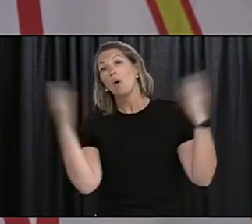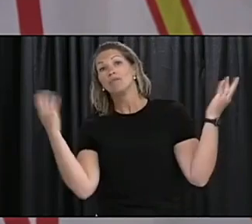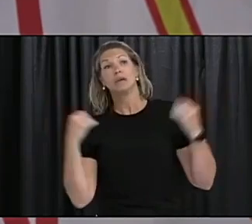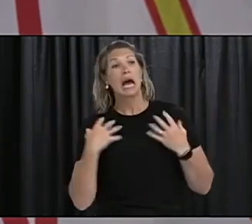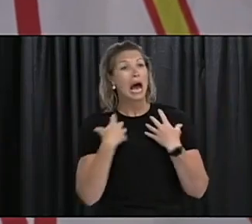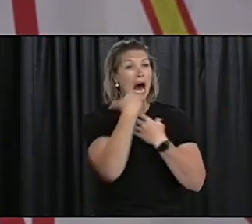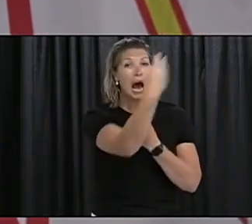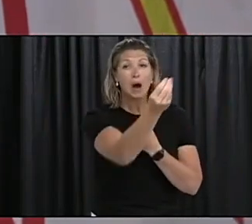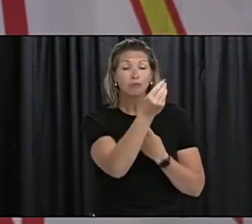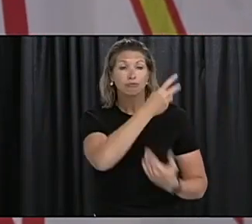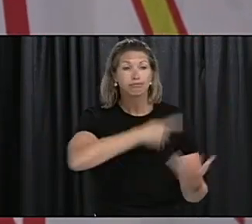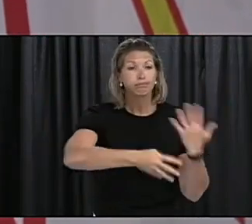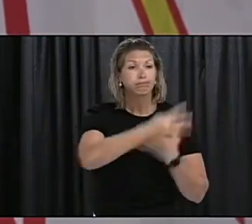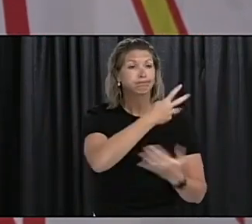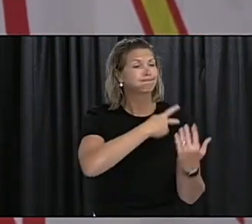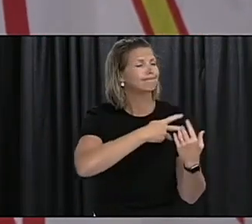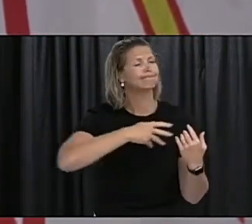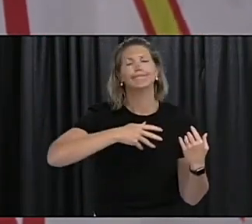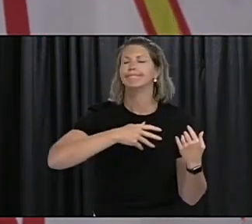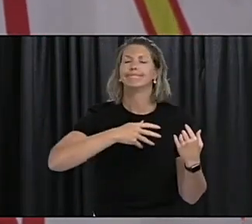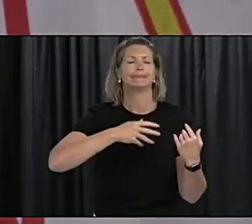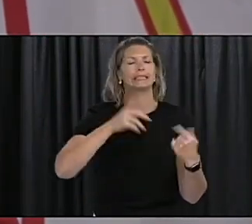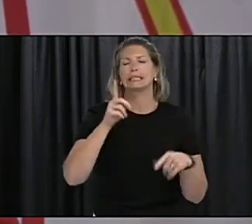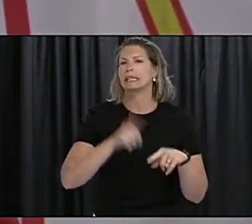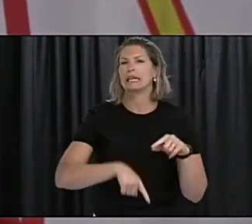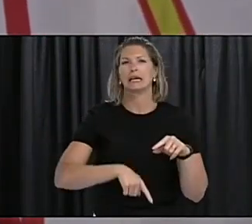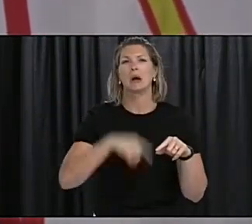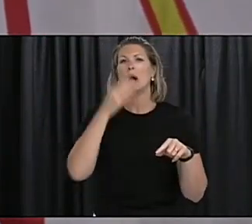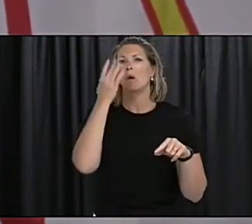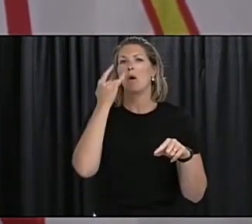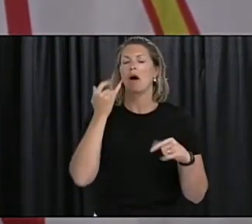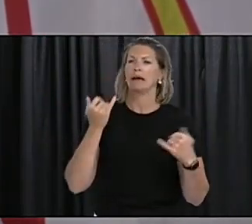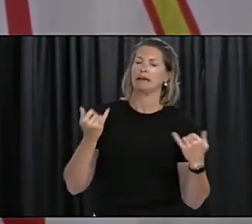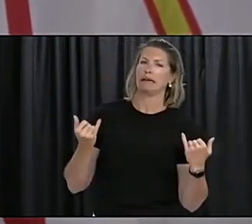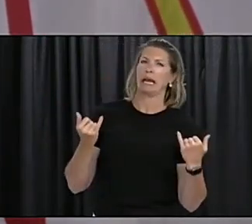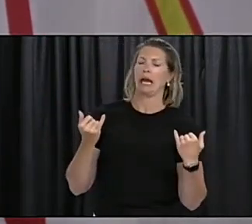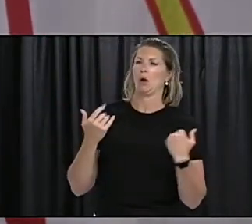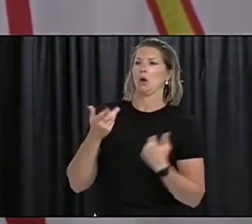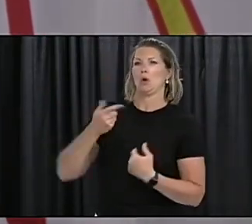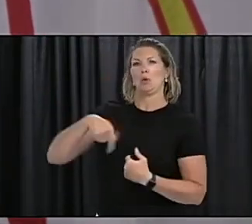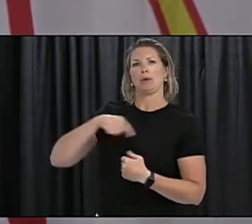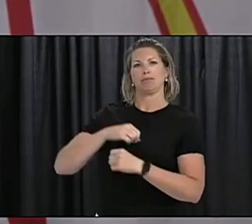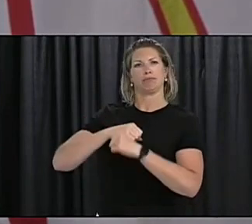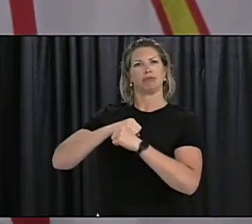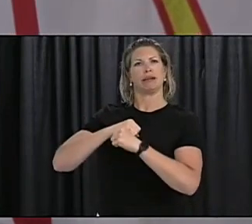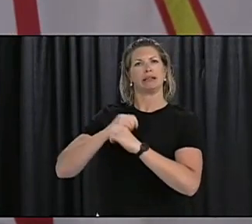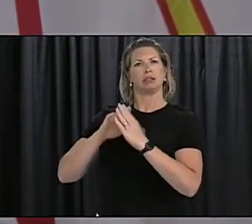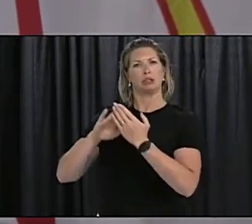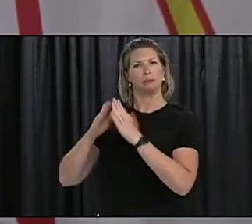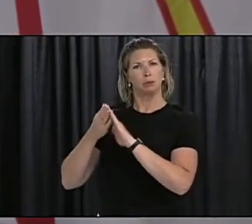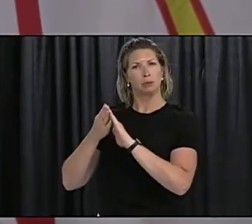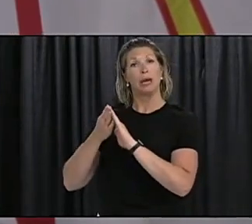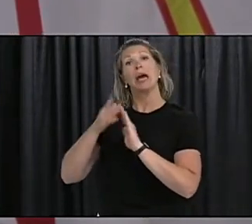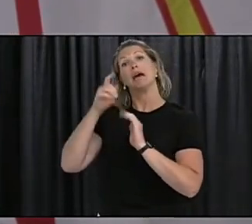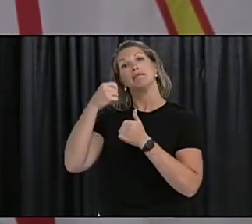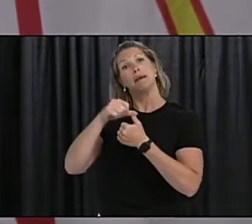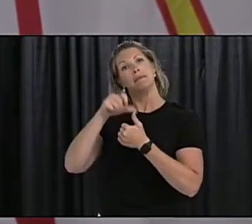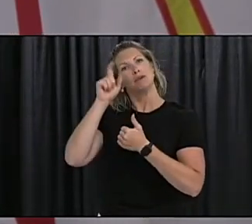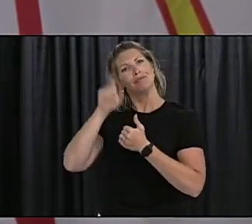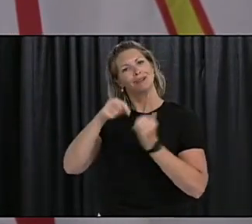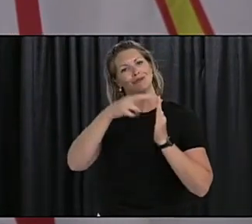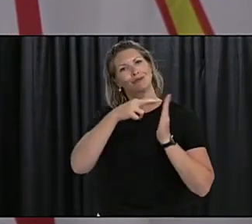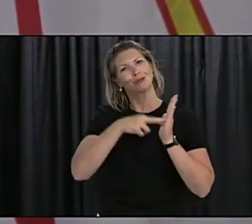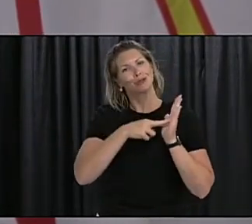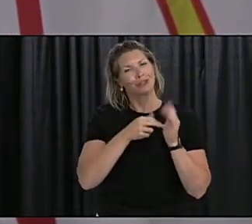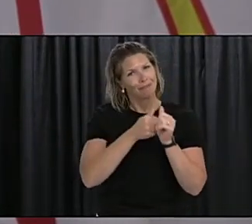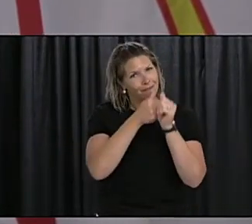measures. We've done really well in preventing outbreaks in our communities. We must stay the course and be keenly aware